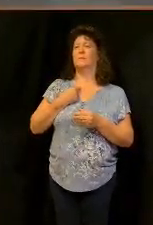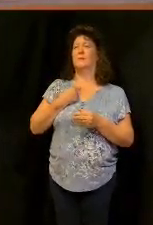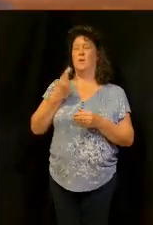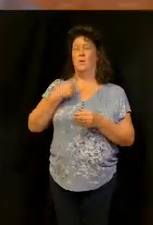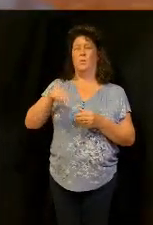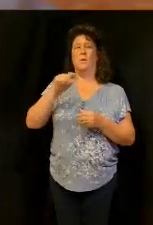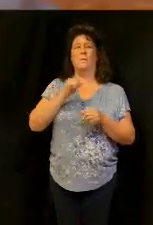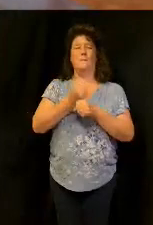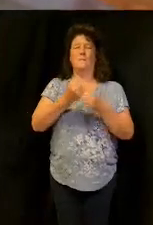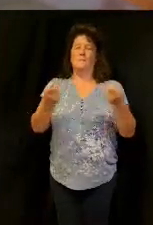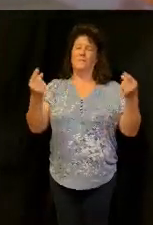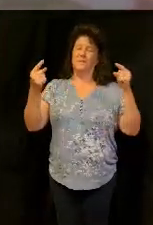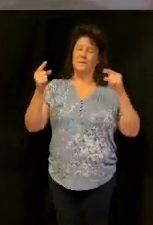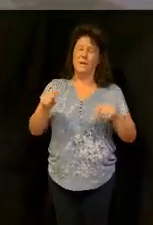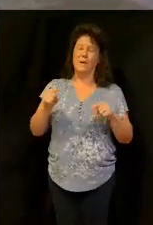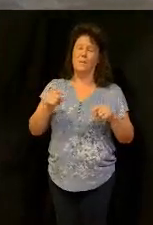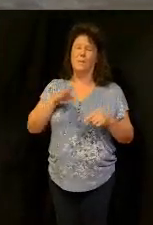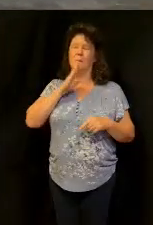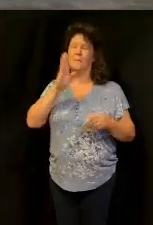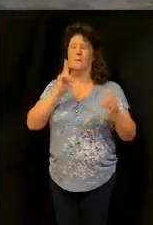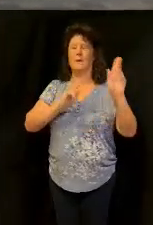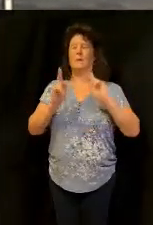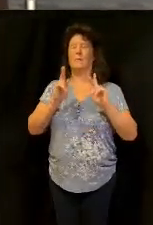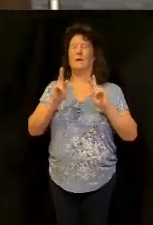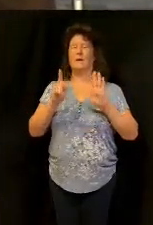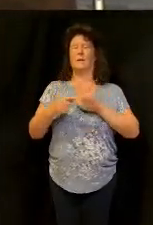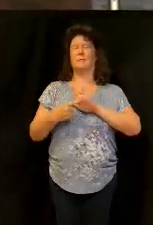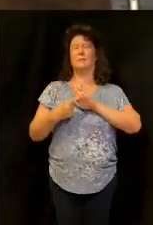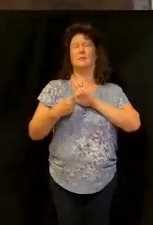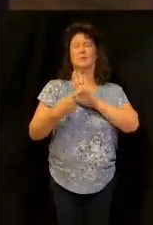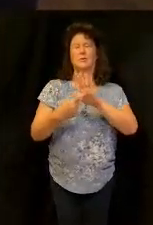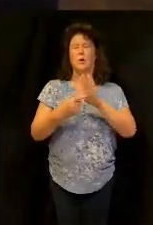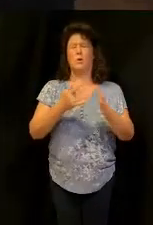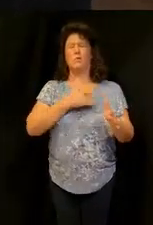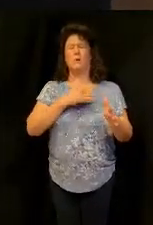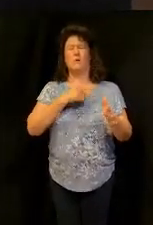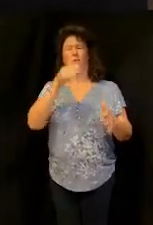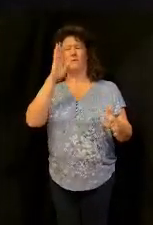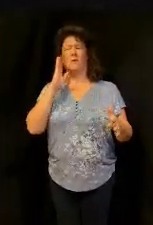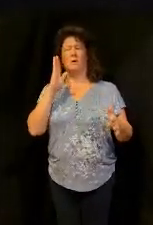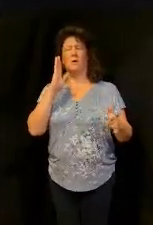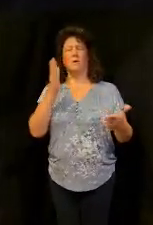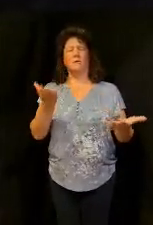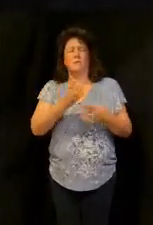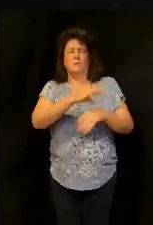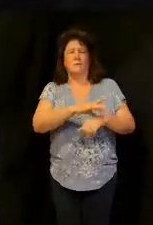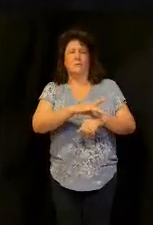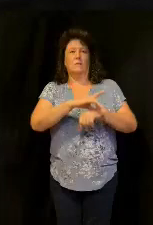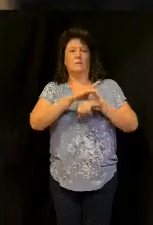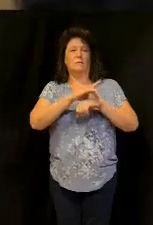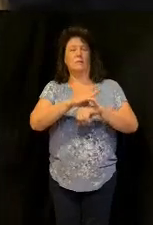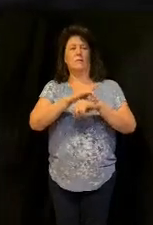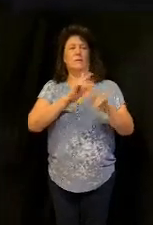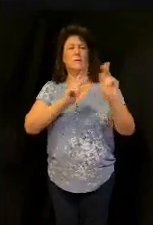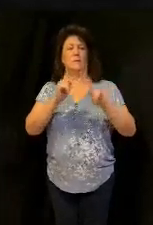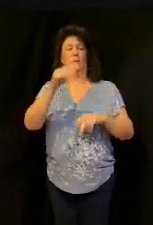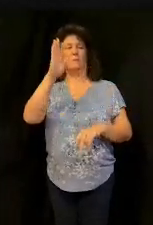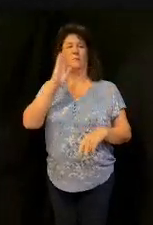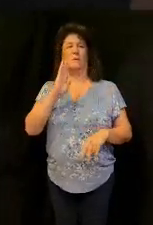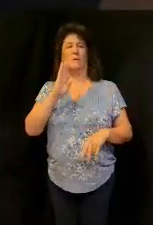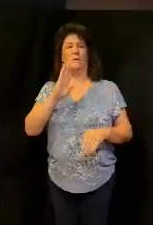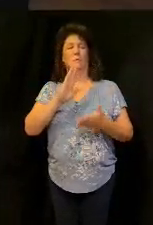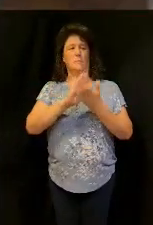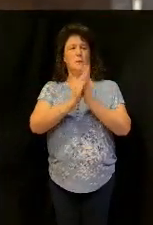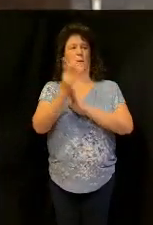to do that we're going to be people that's expressing the image of god in the earth the people of god being givers